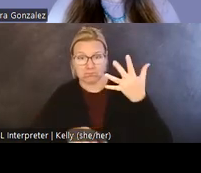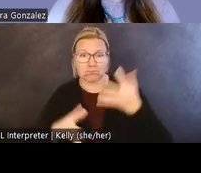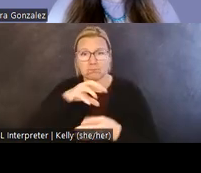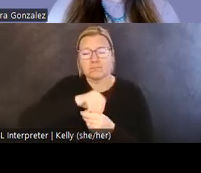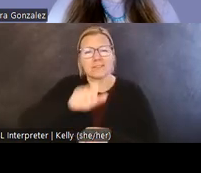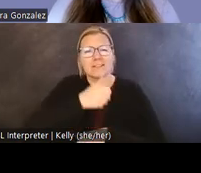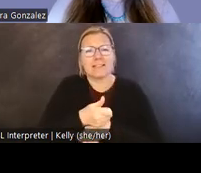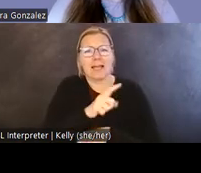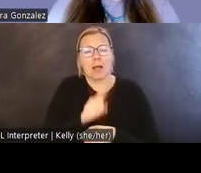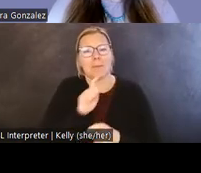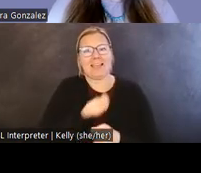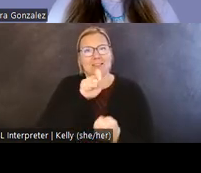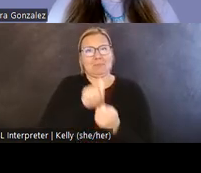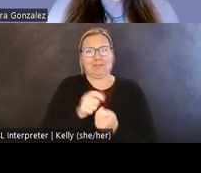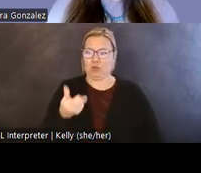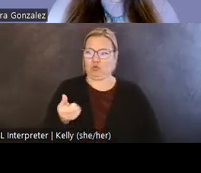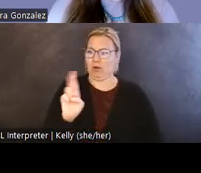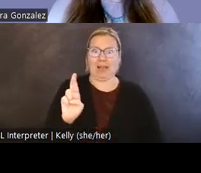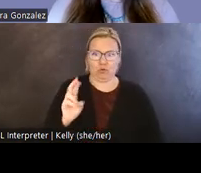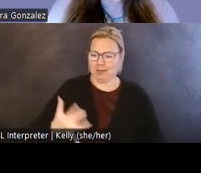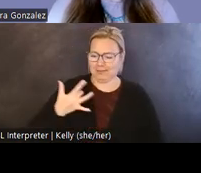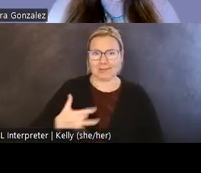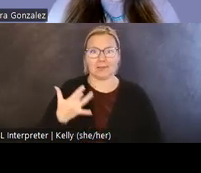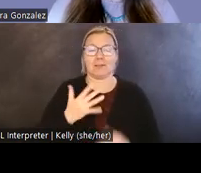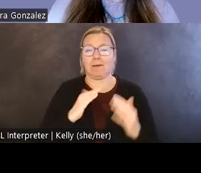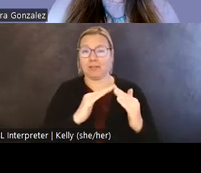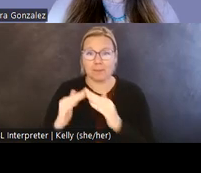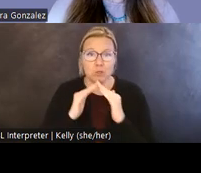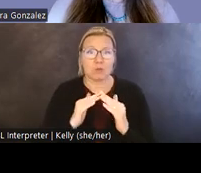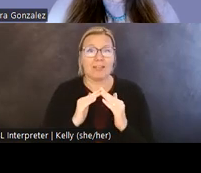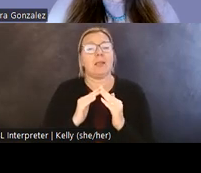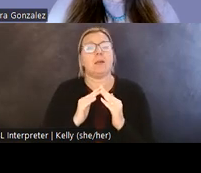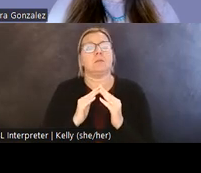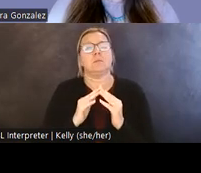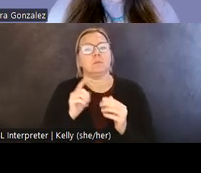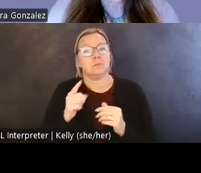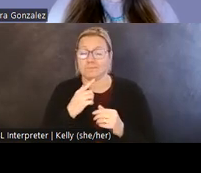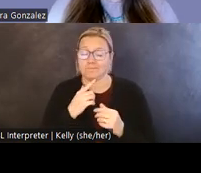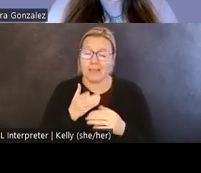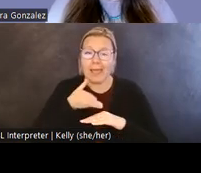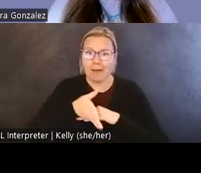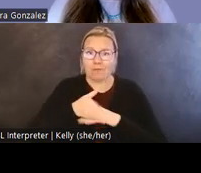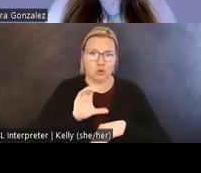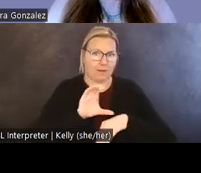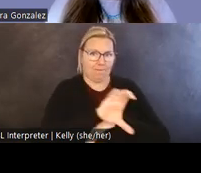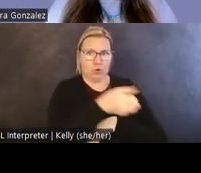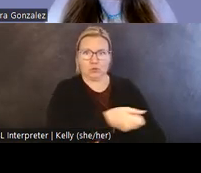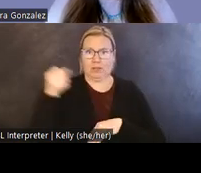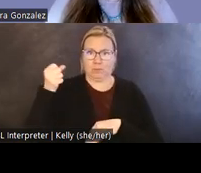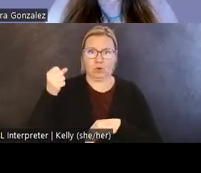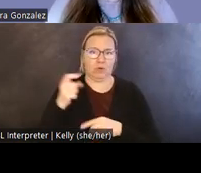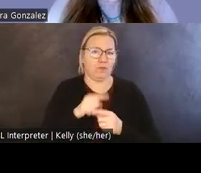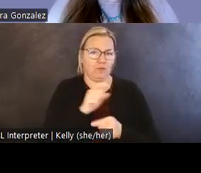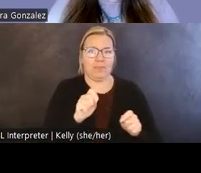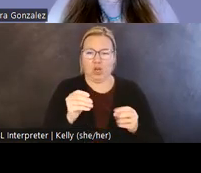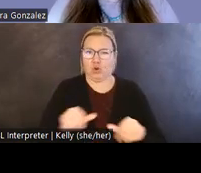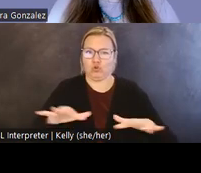formed a distinctly Grand Ronde sense of place and community, following their forced removal to the Grand Ronde reservation. In